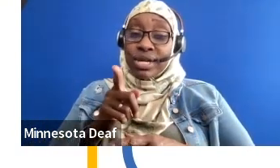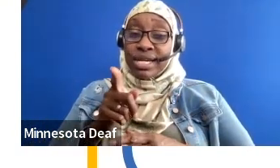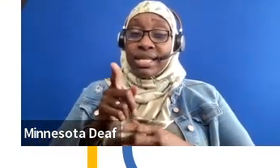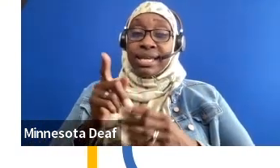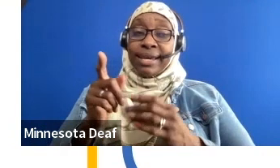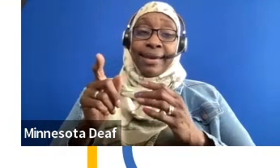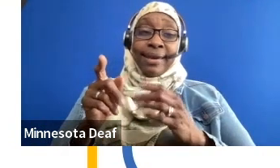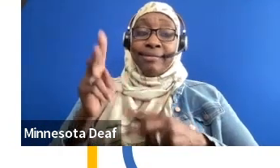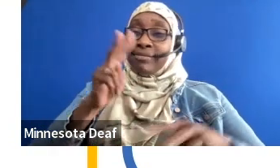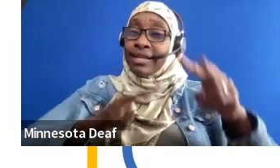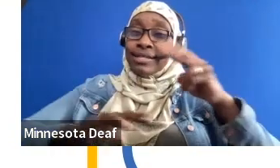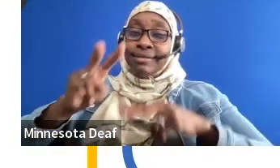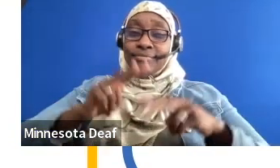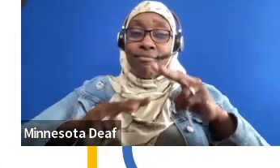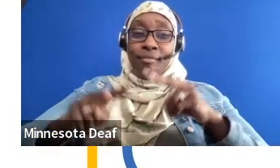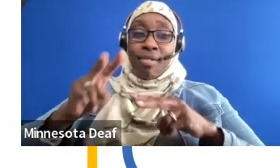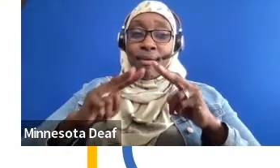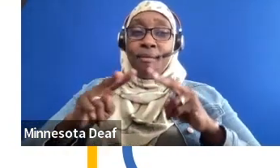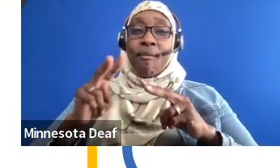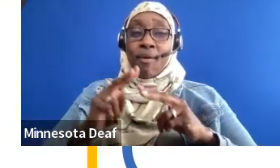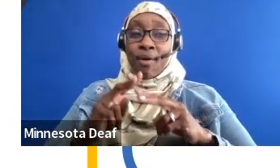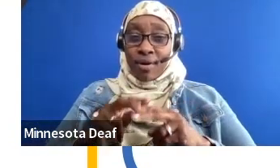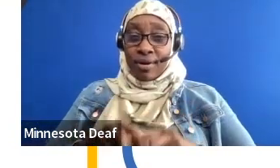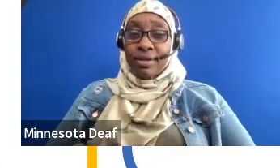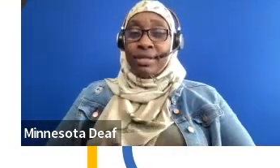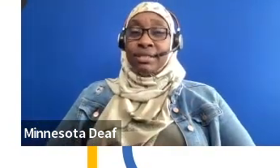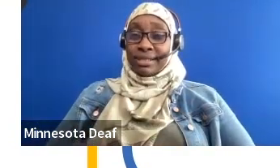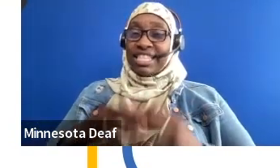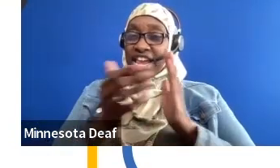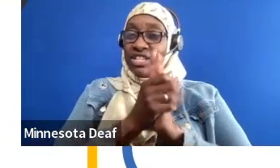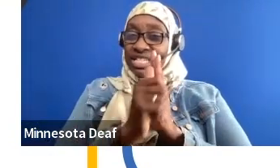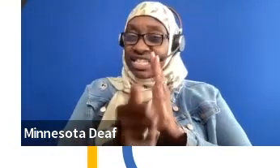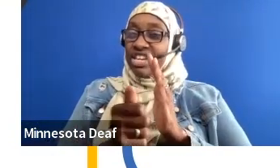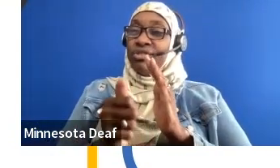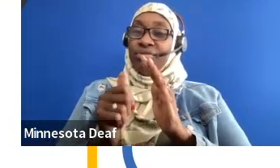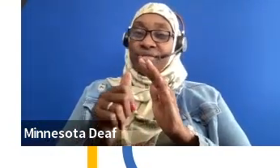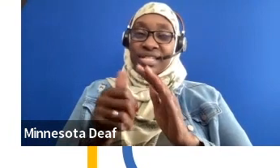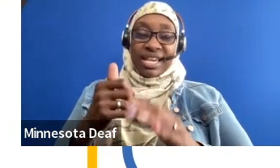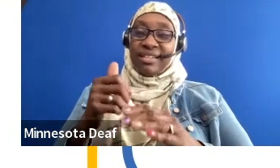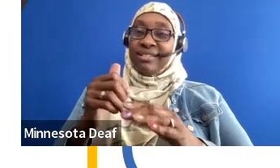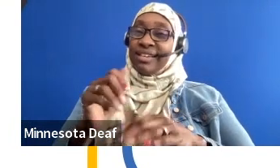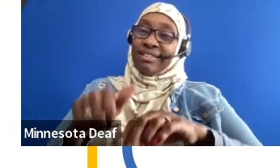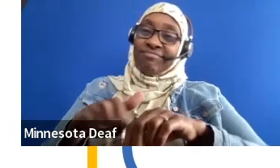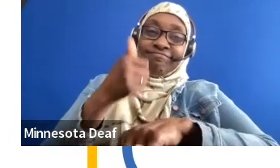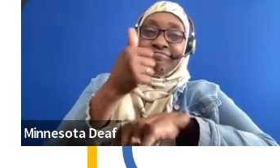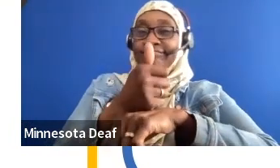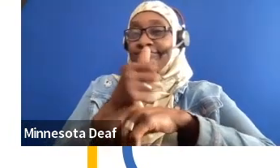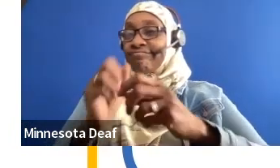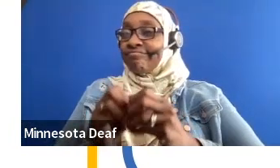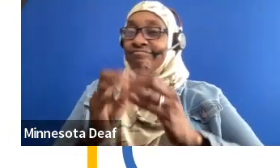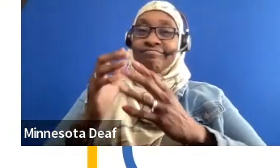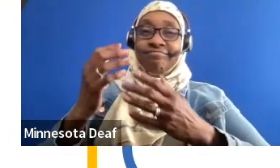possibilities. And then it's also all about youth development, right? They're building self-confidence. They're building social awareness, empathy, and tolerance.